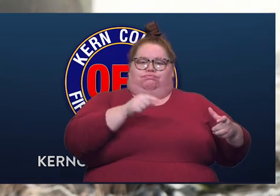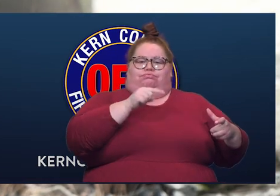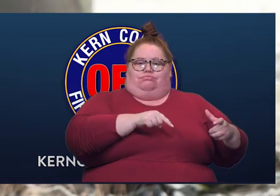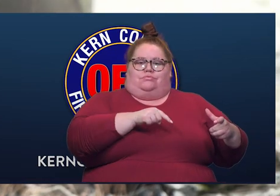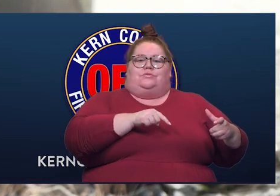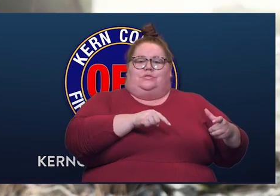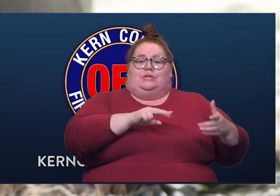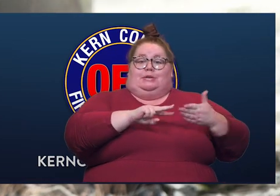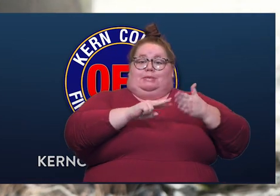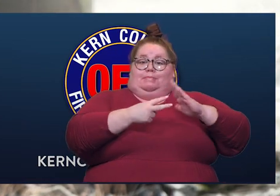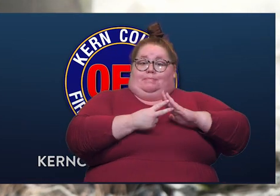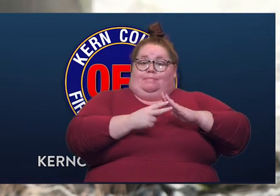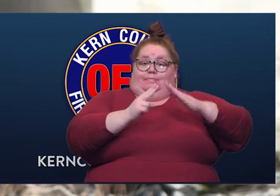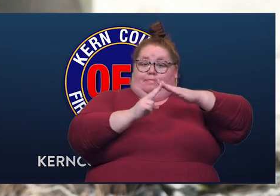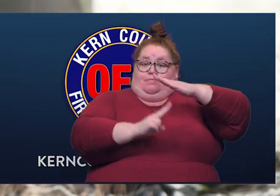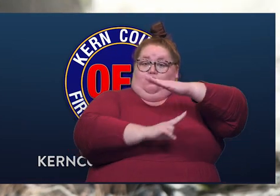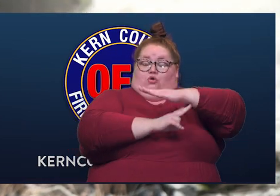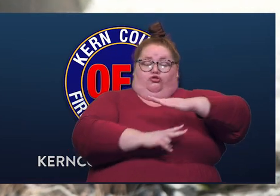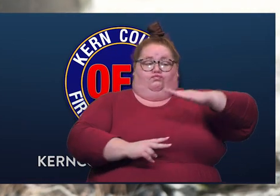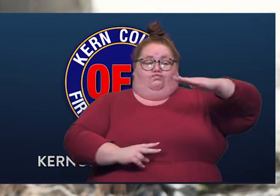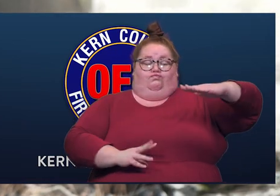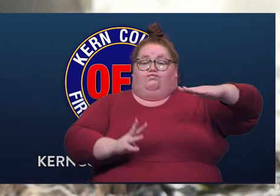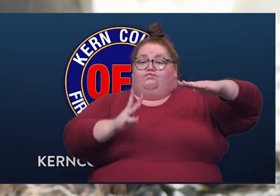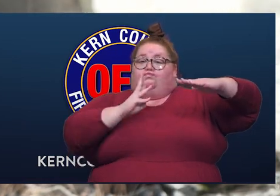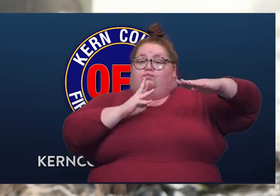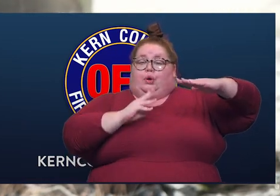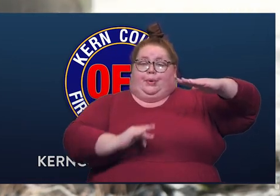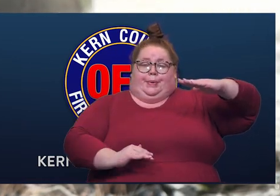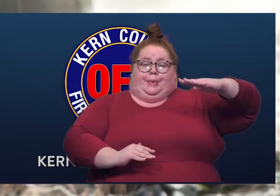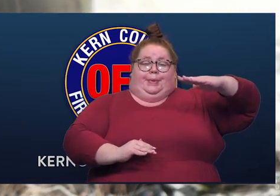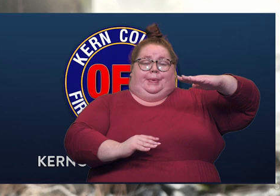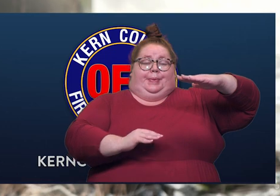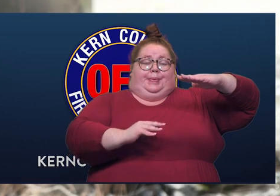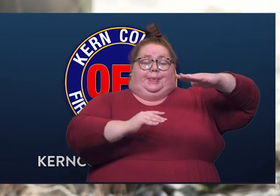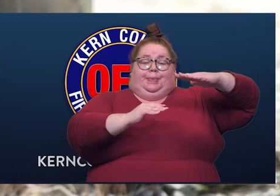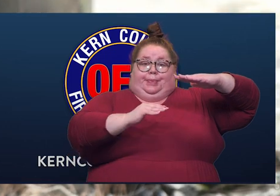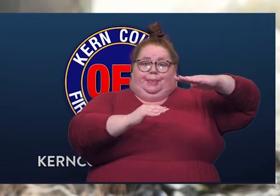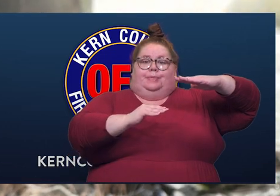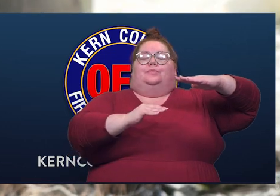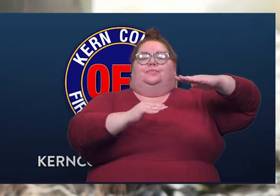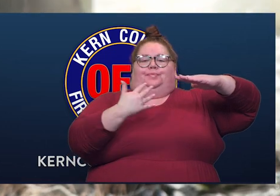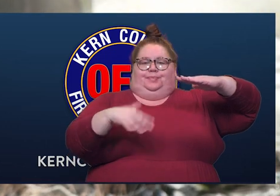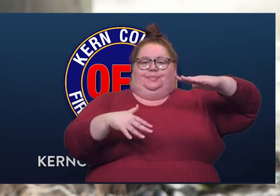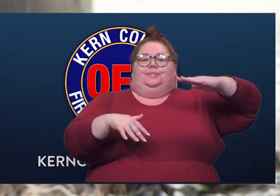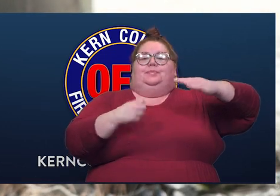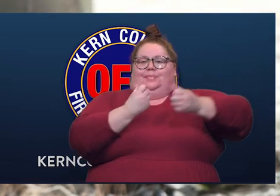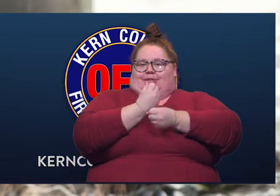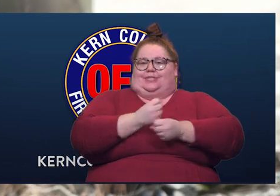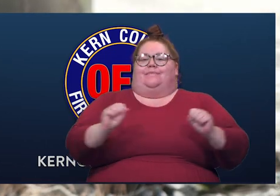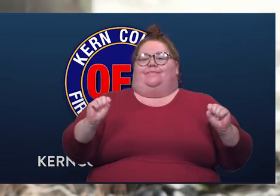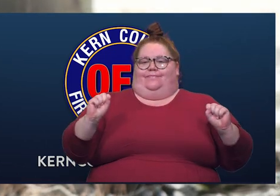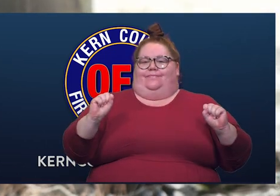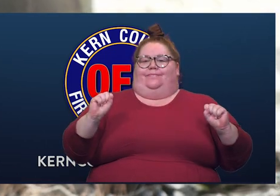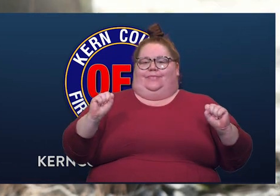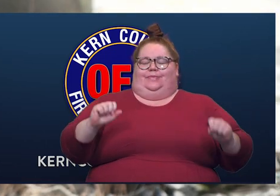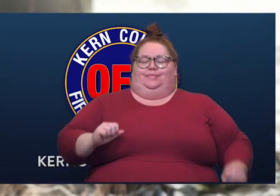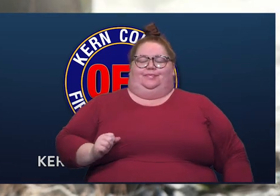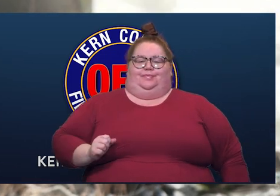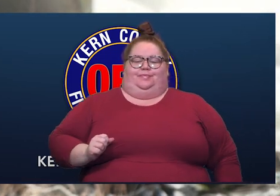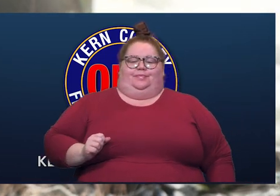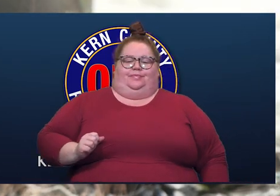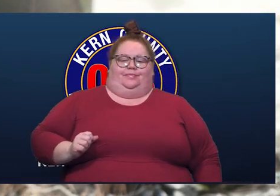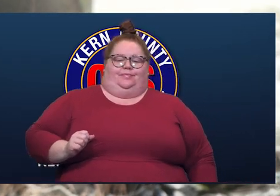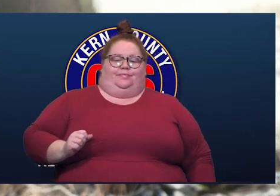they feel they have plenty of room between that bridge and the high points of what we're expecting for Lake Isabella Reservoir.